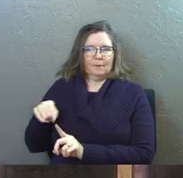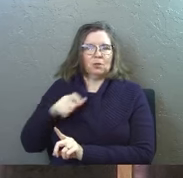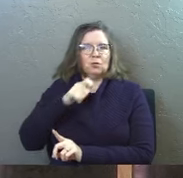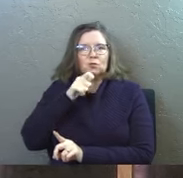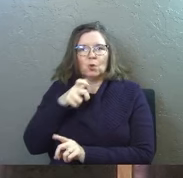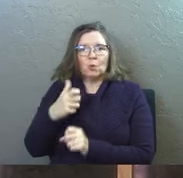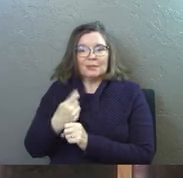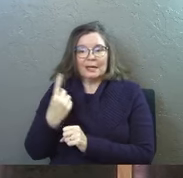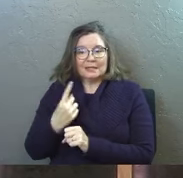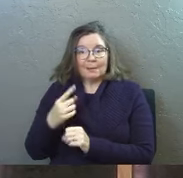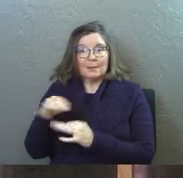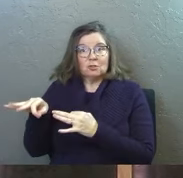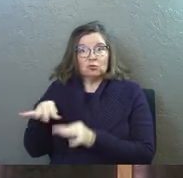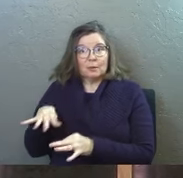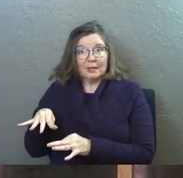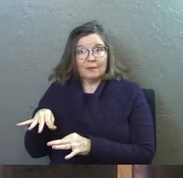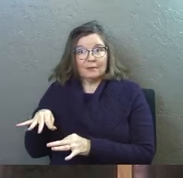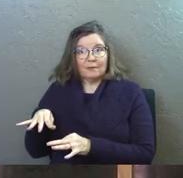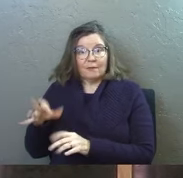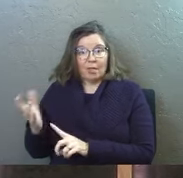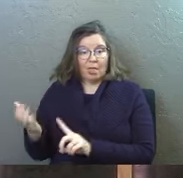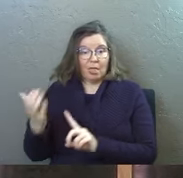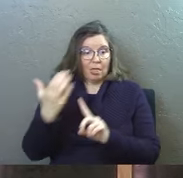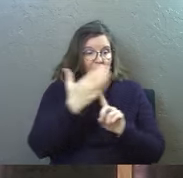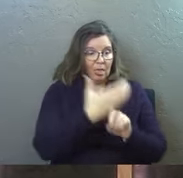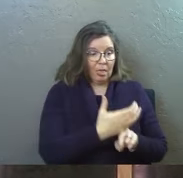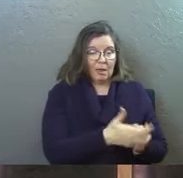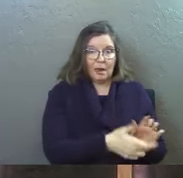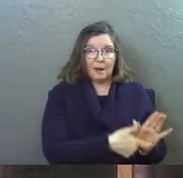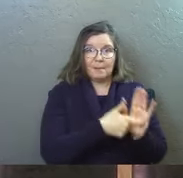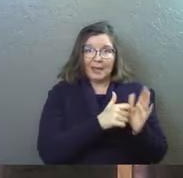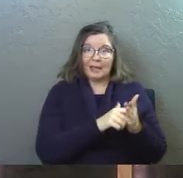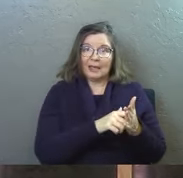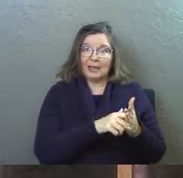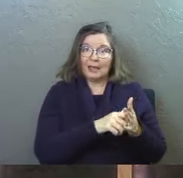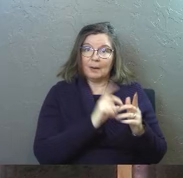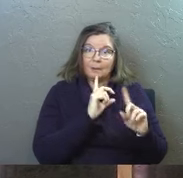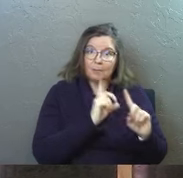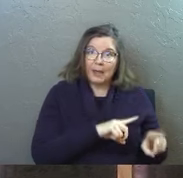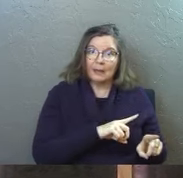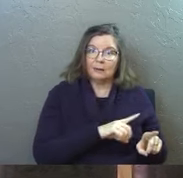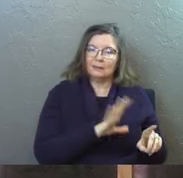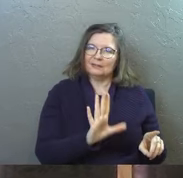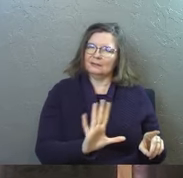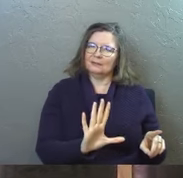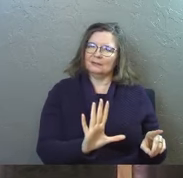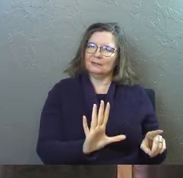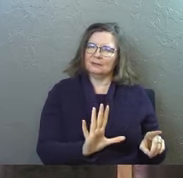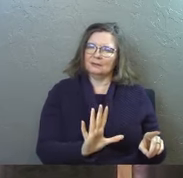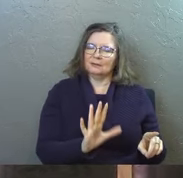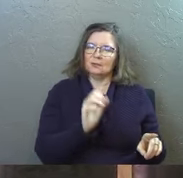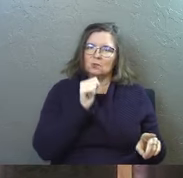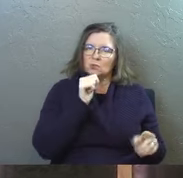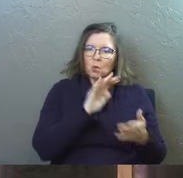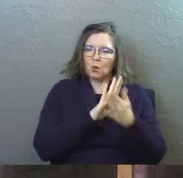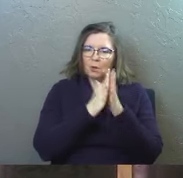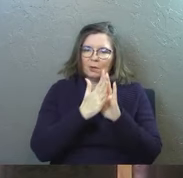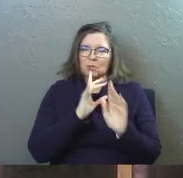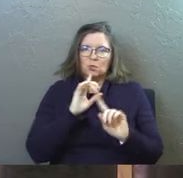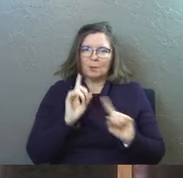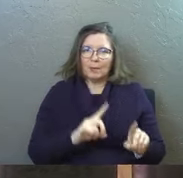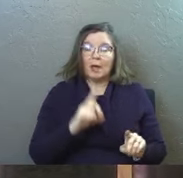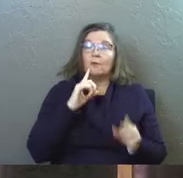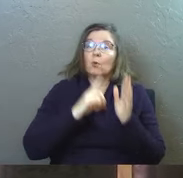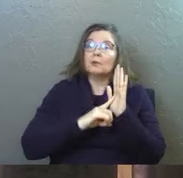don't that's descriptive and make it prescriptive don't turn things into a